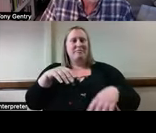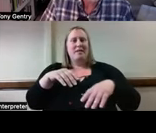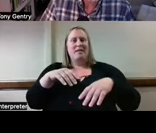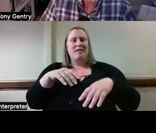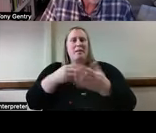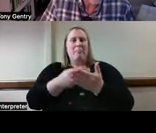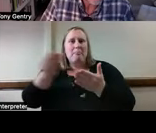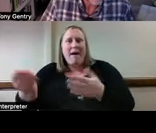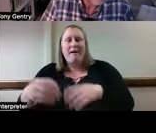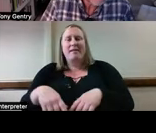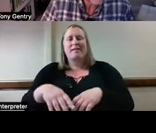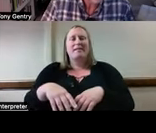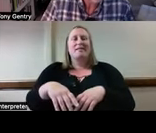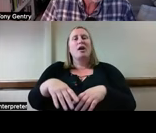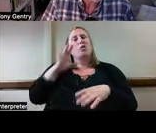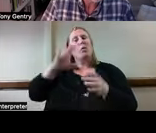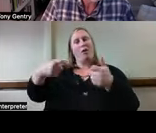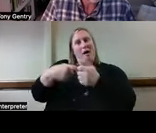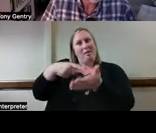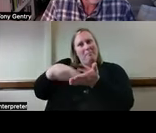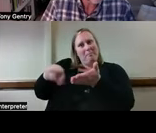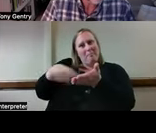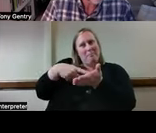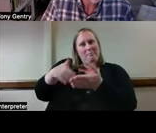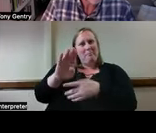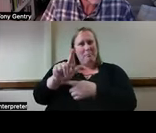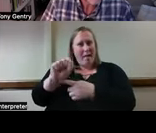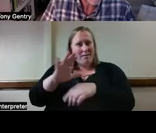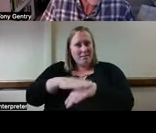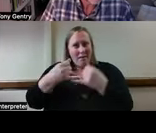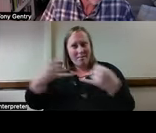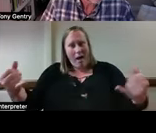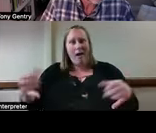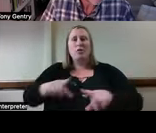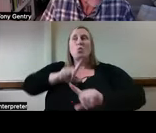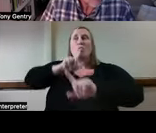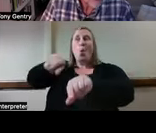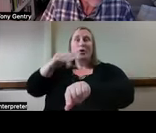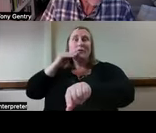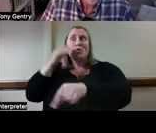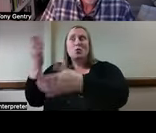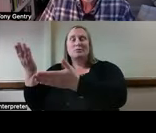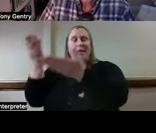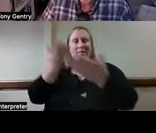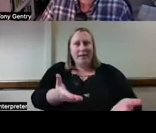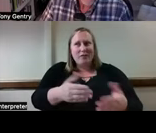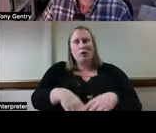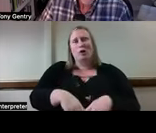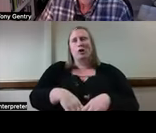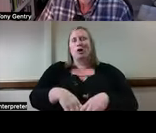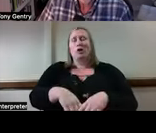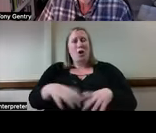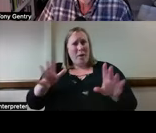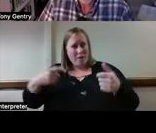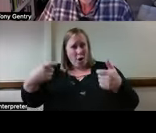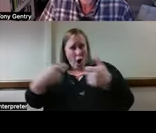such as automated bill paying, automated grocery ordering and delivery, automated plant watering. There's a robot vacuum